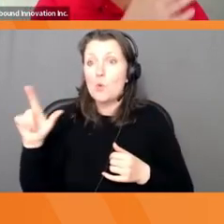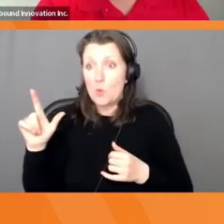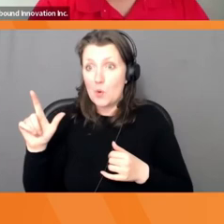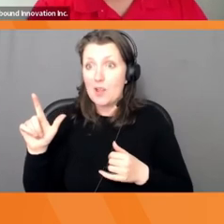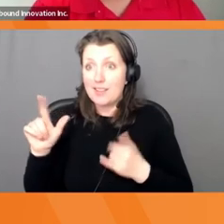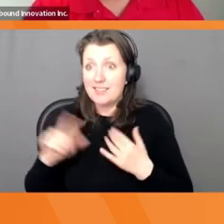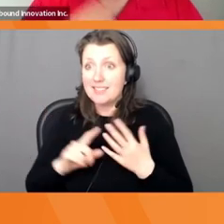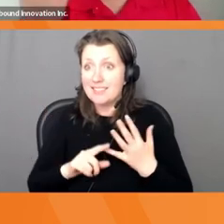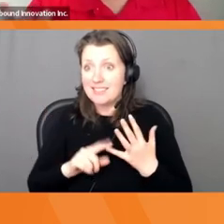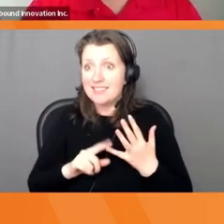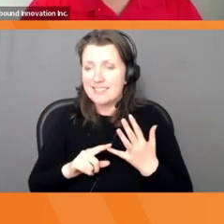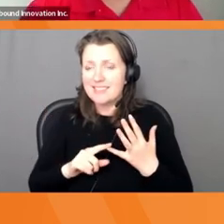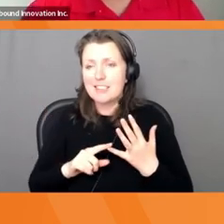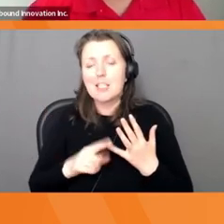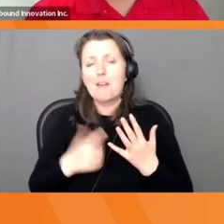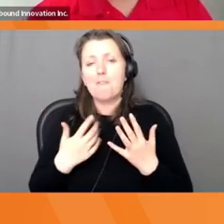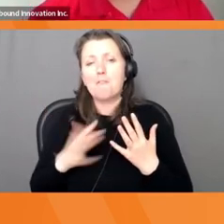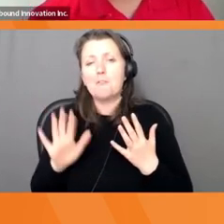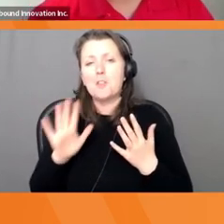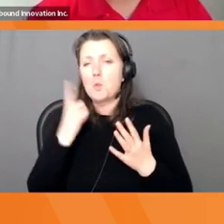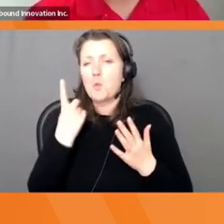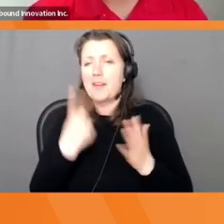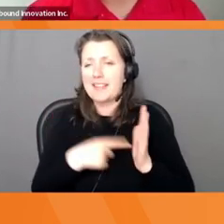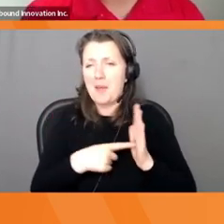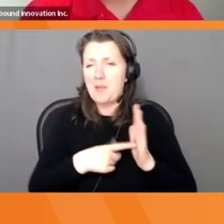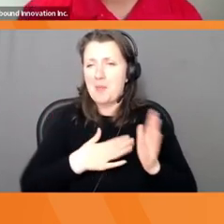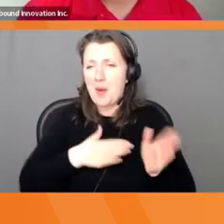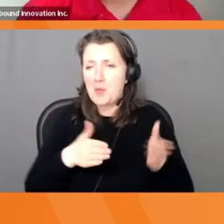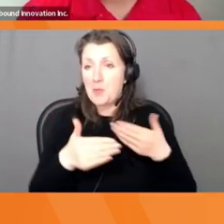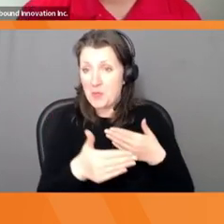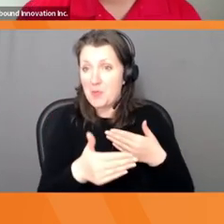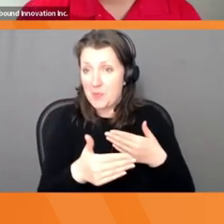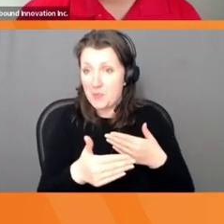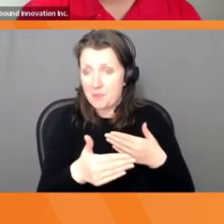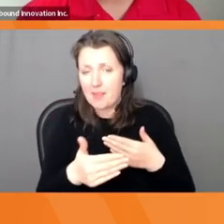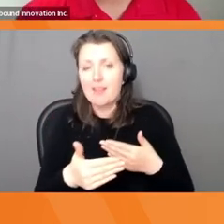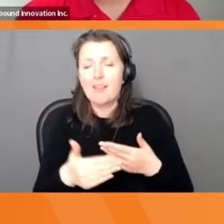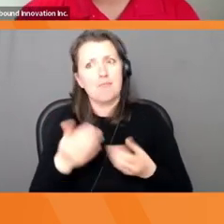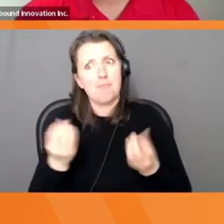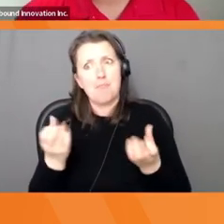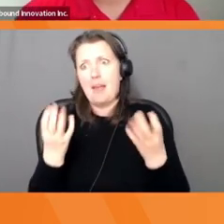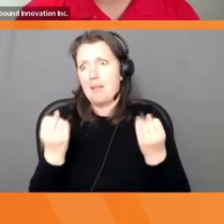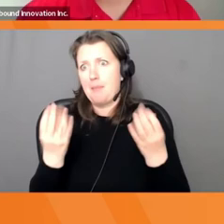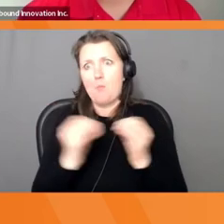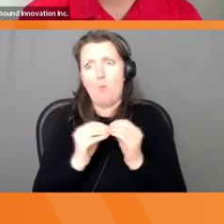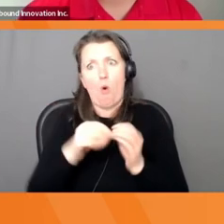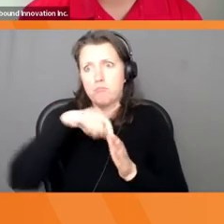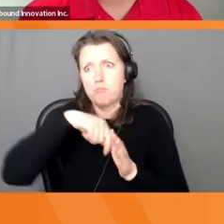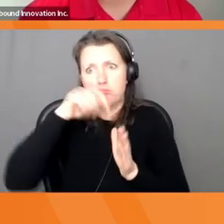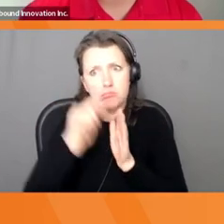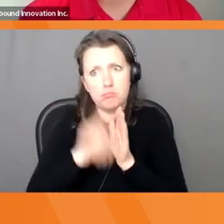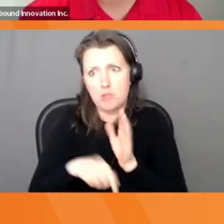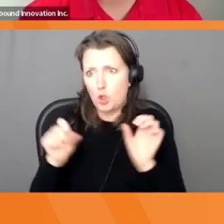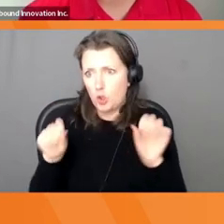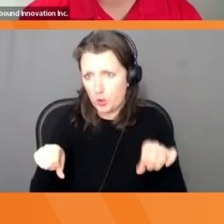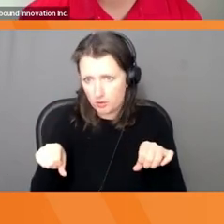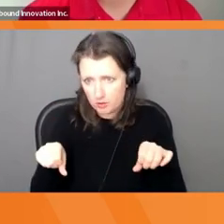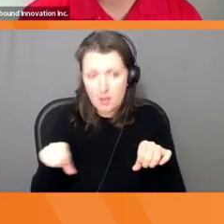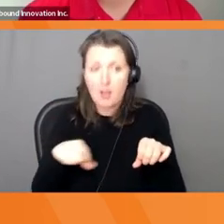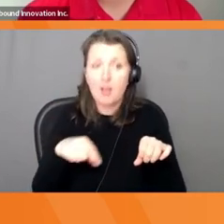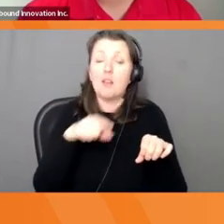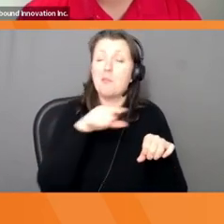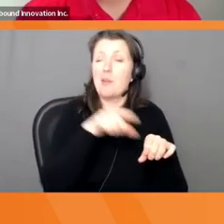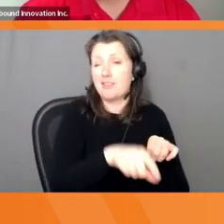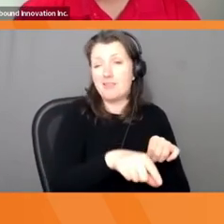to go down. Um, but hopefully you found this helpful. So I just want to close with this is that the best way to prepare for the future is to create it.